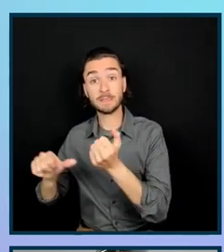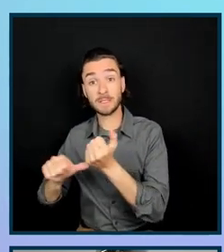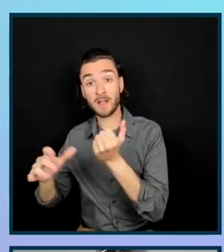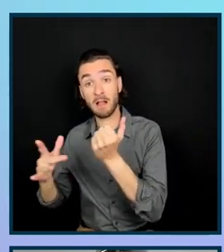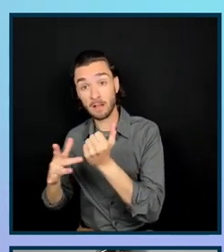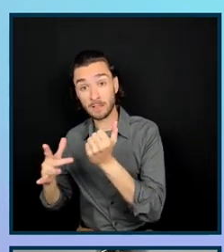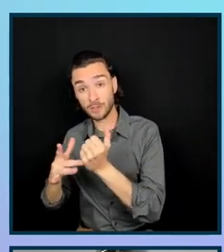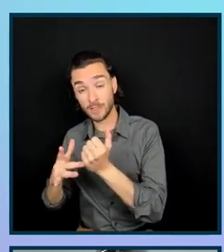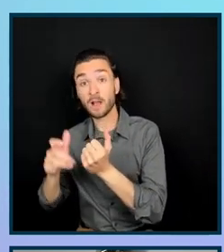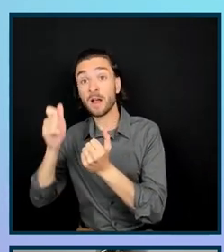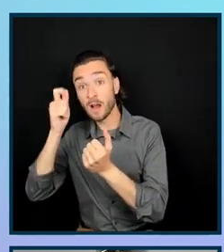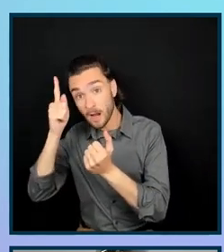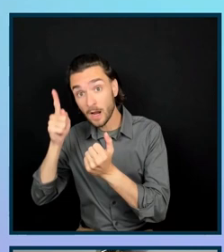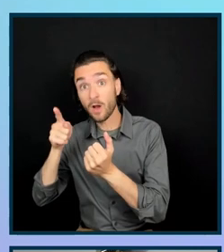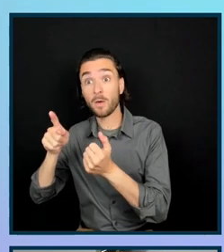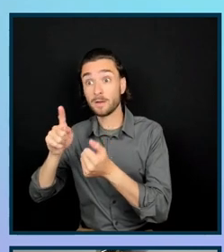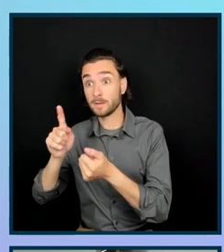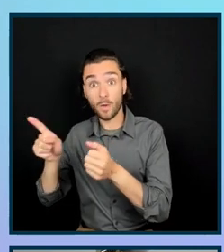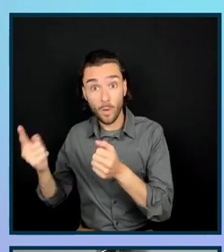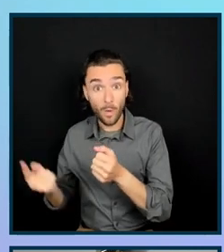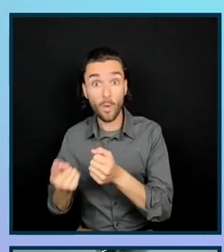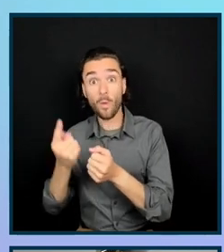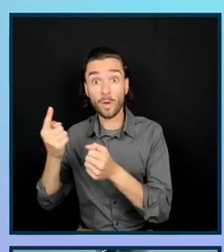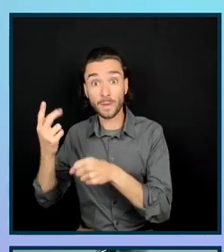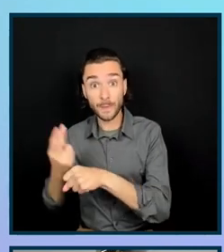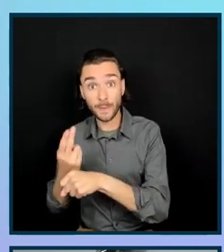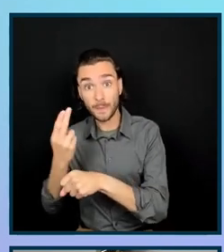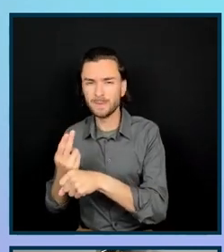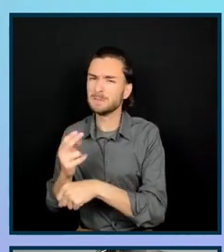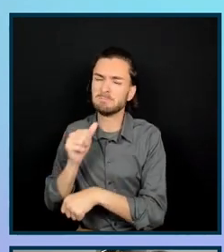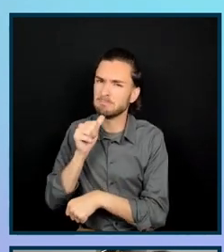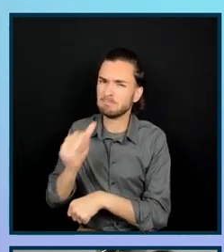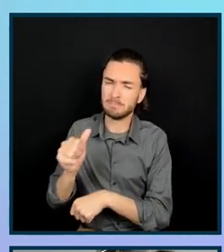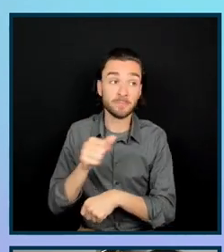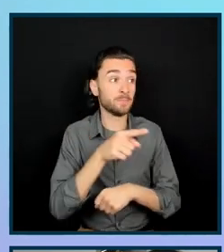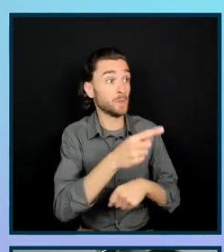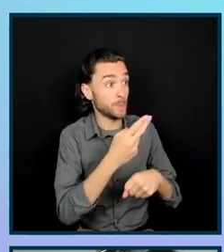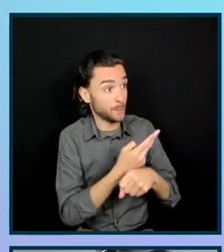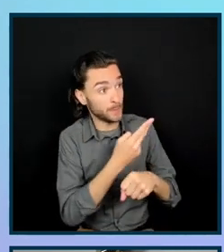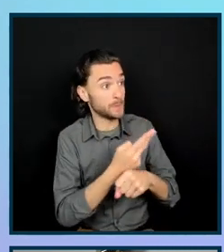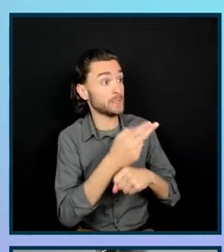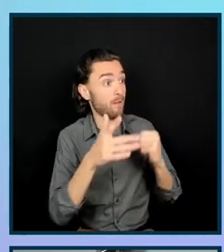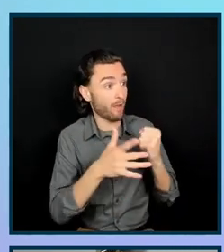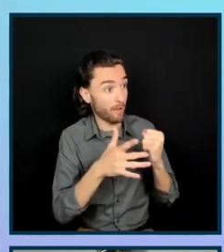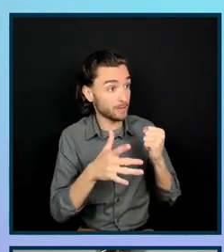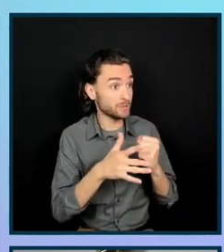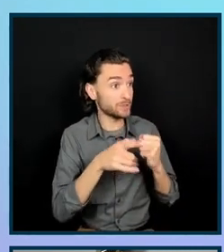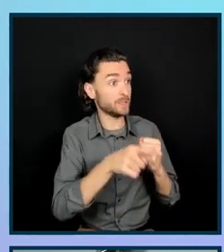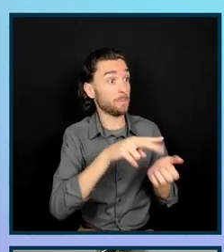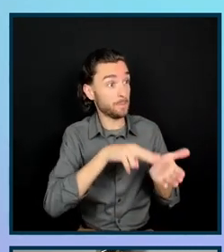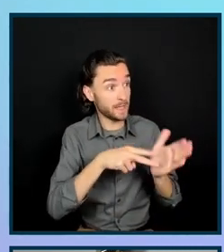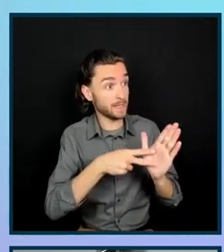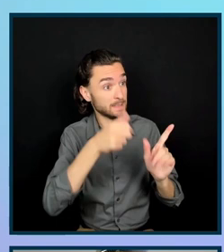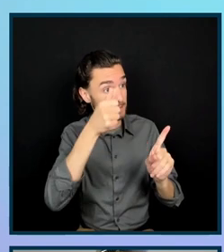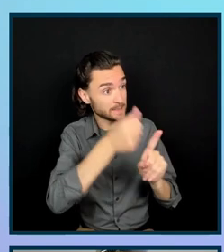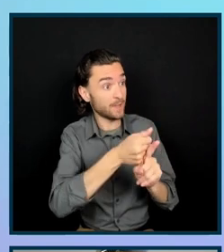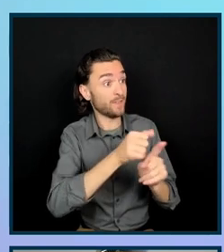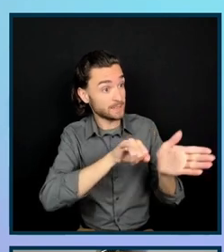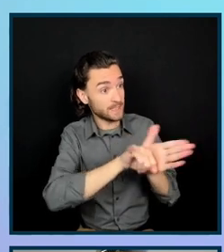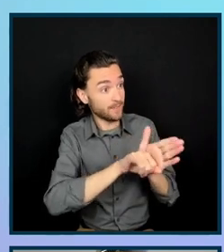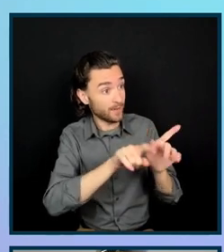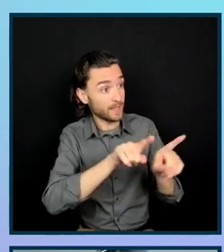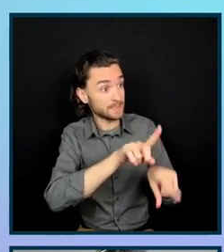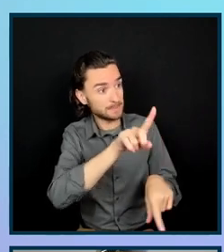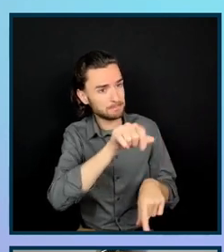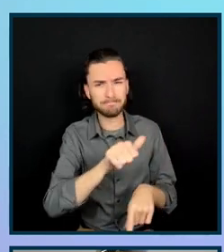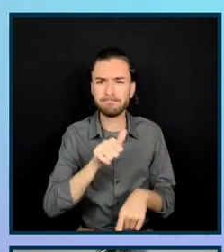identifies as disabled. And some who just may not feel comfortable disclosing their disability may actually feel comfortable disclosing the fact that they